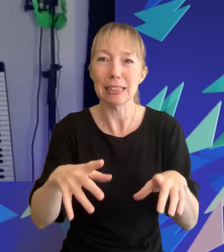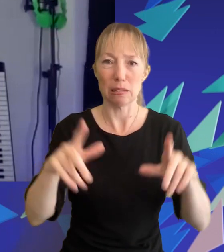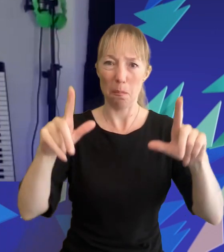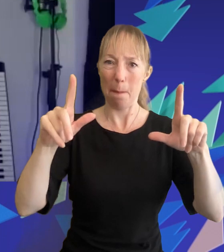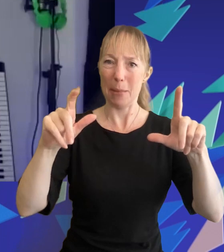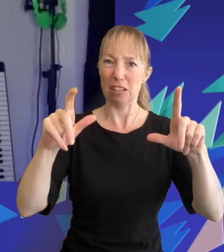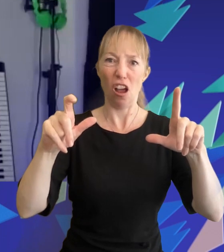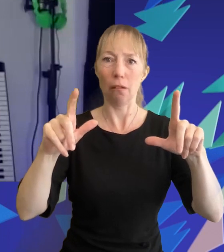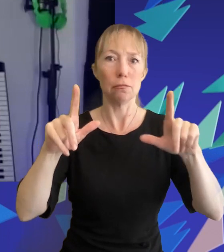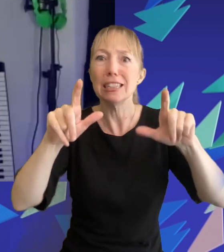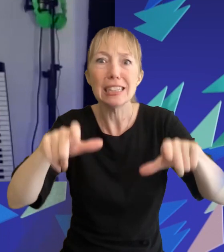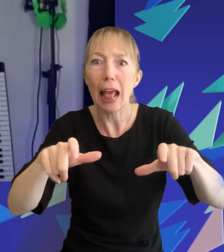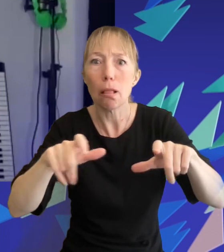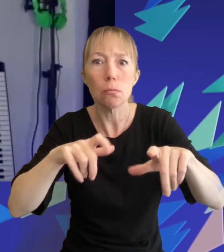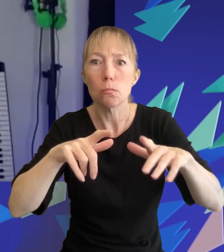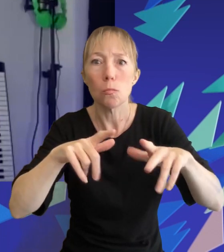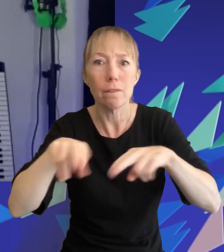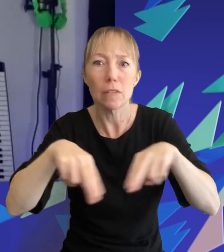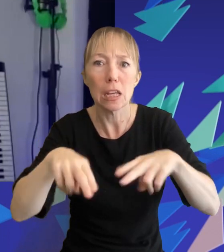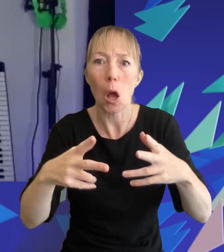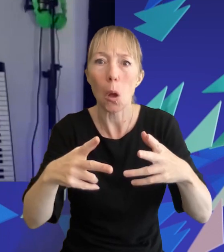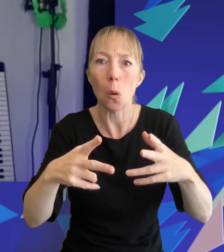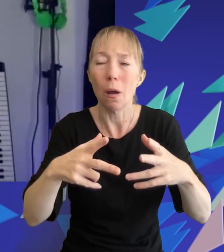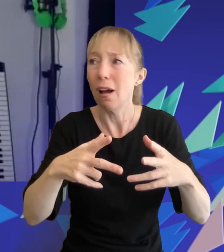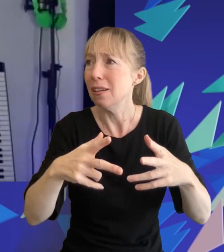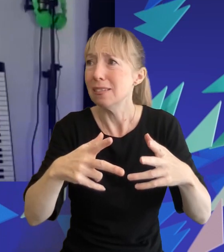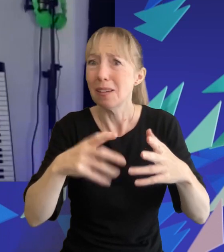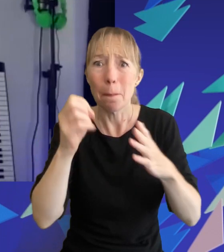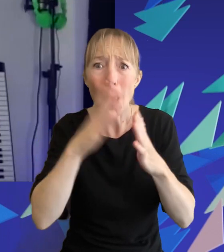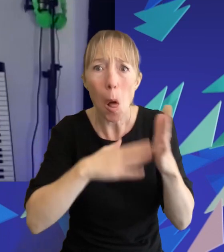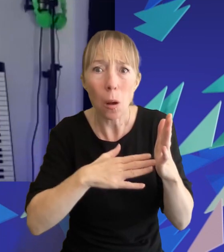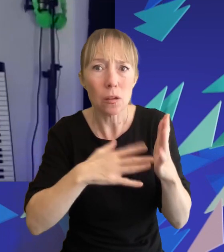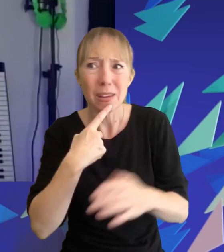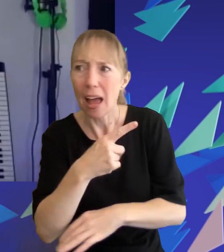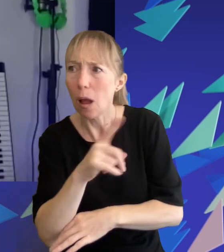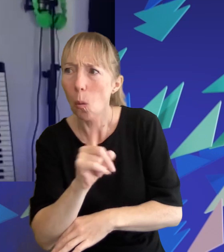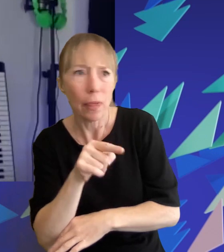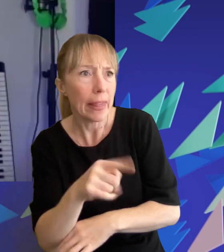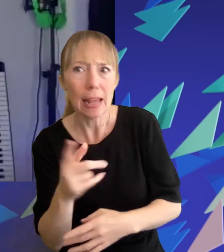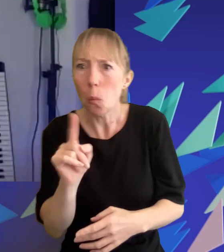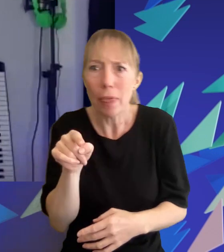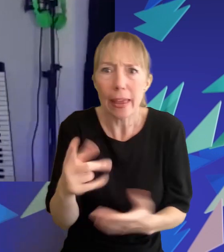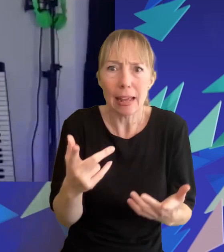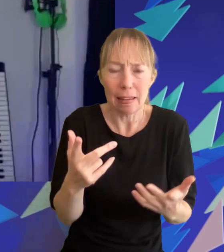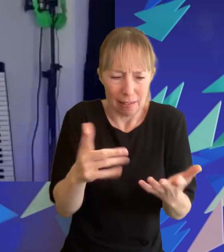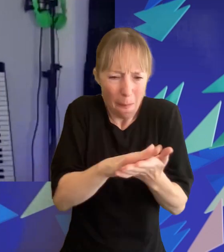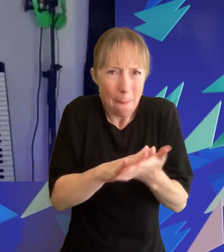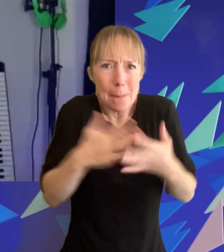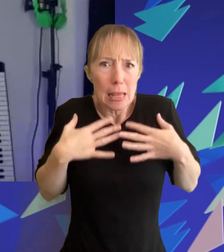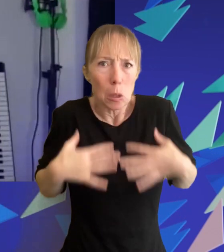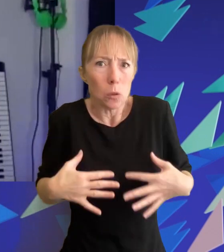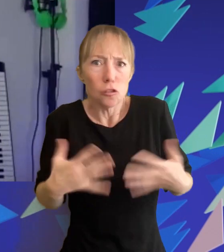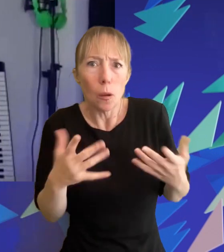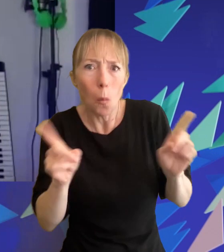tumblr would analyze it and they would create threads of saying what do you think this is what do you think this one costume element